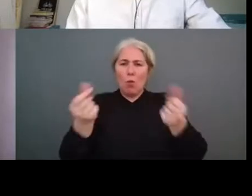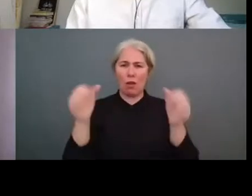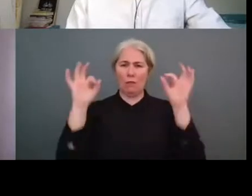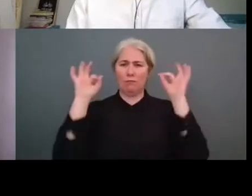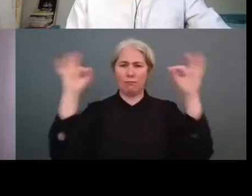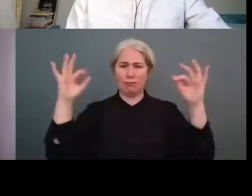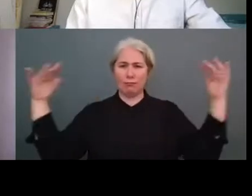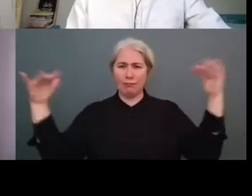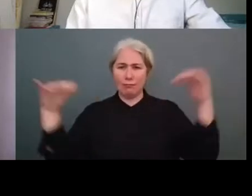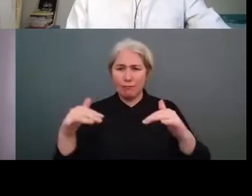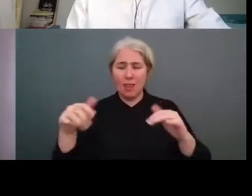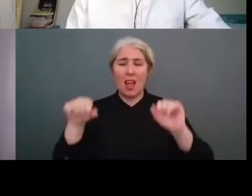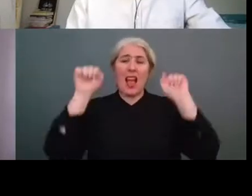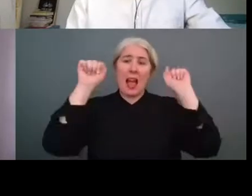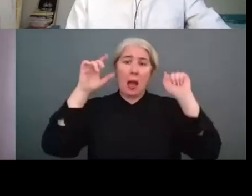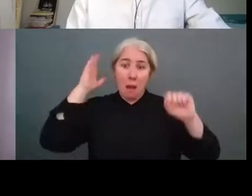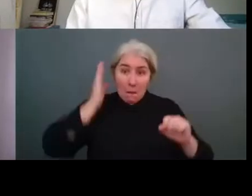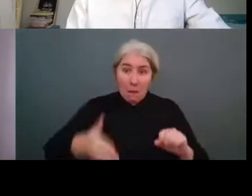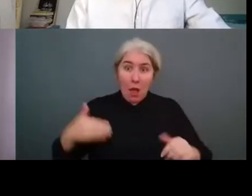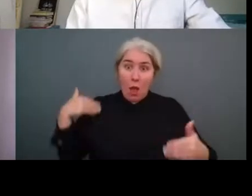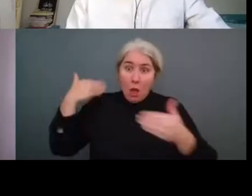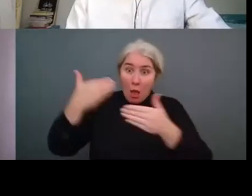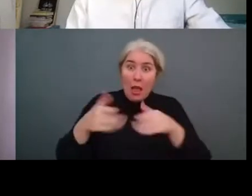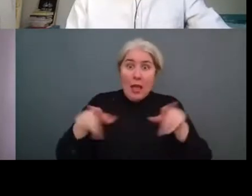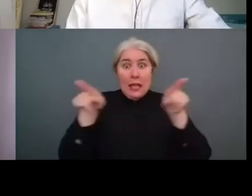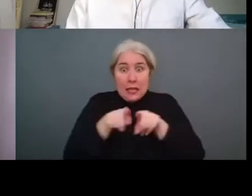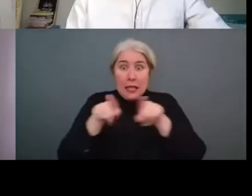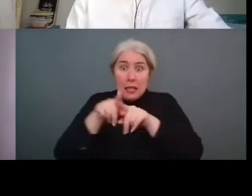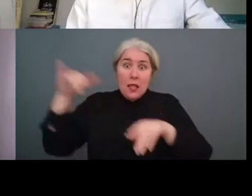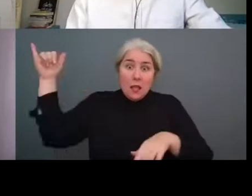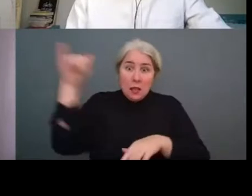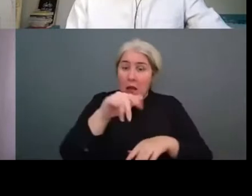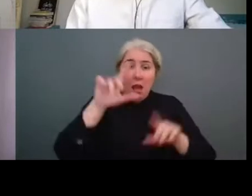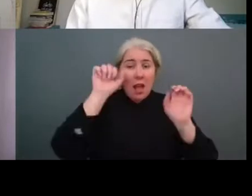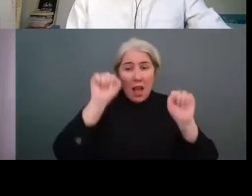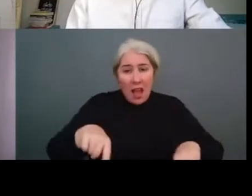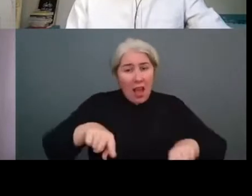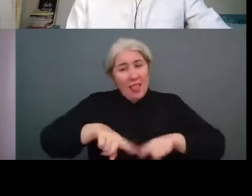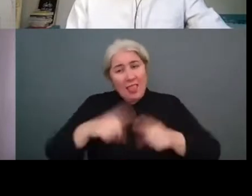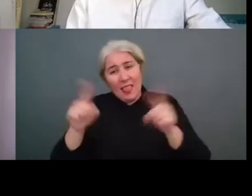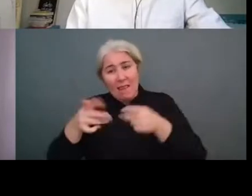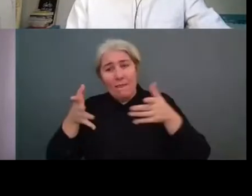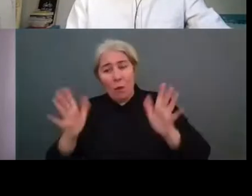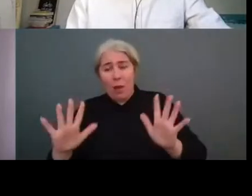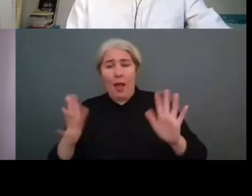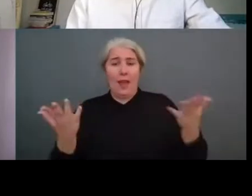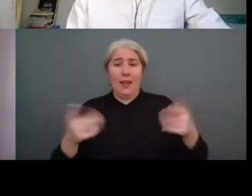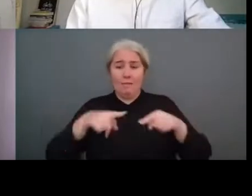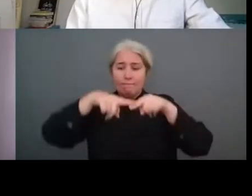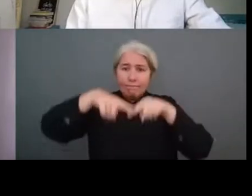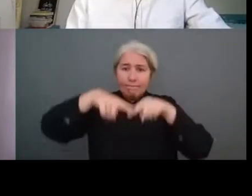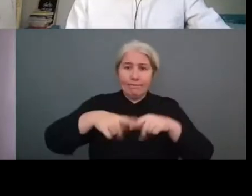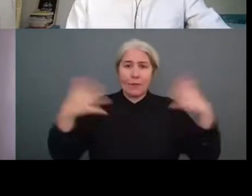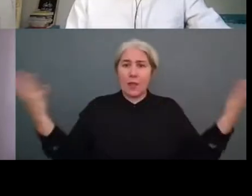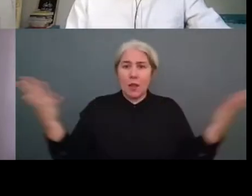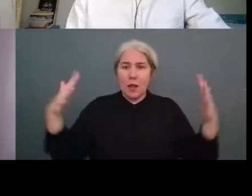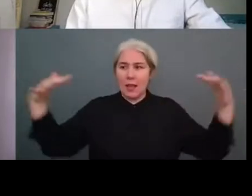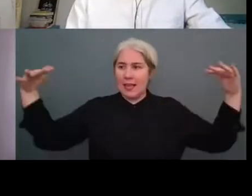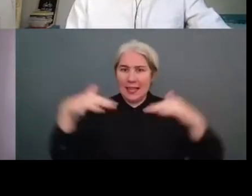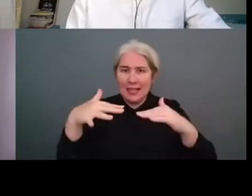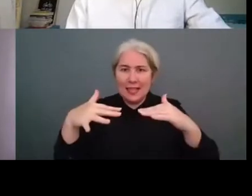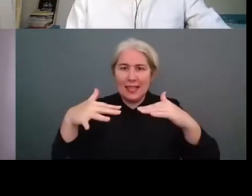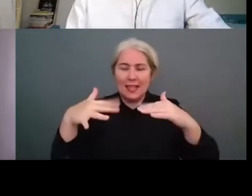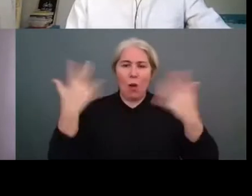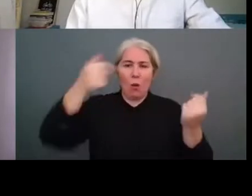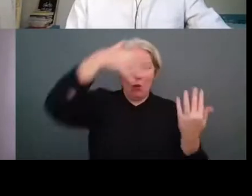of ways to do that uh as you said you know using different kind of transports location of the event and even before you even get